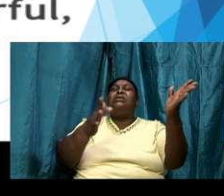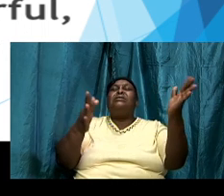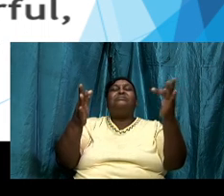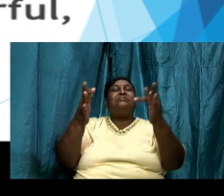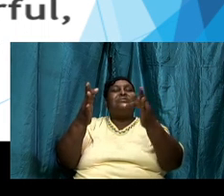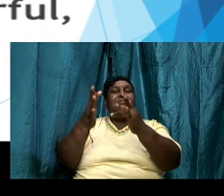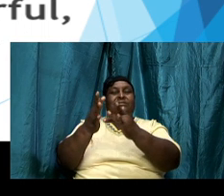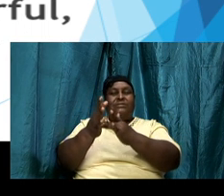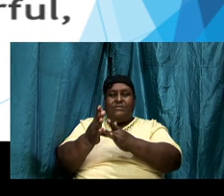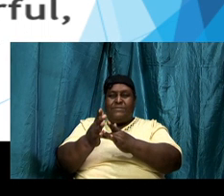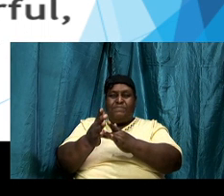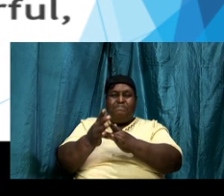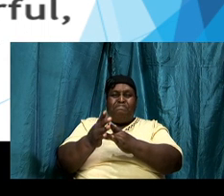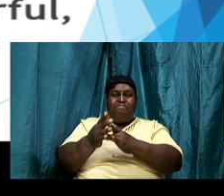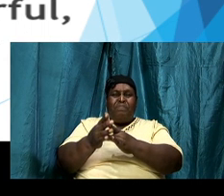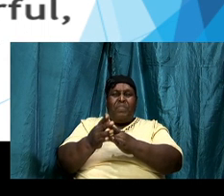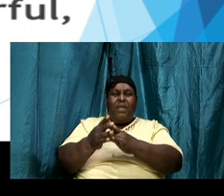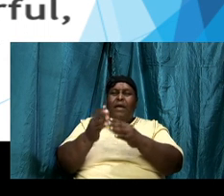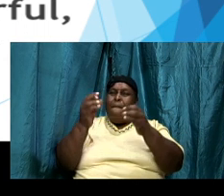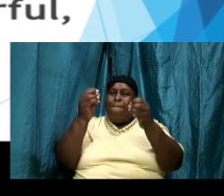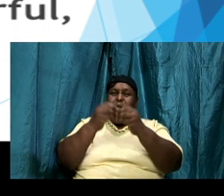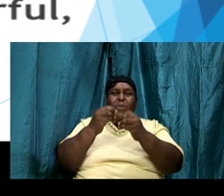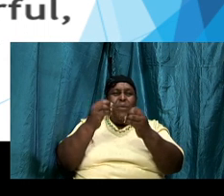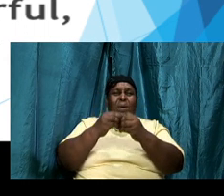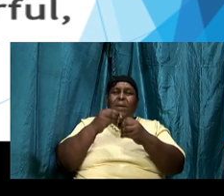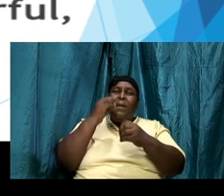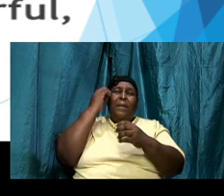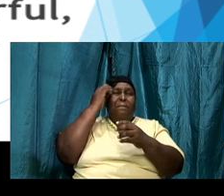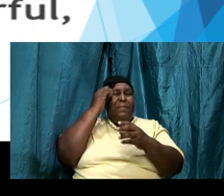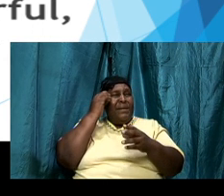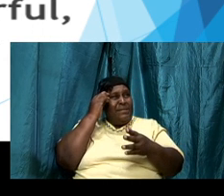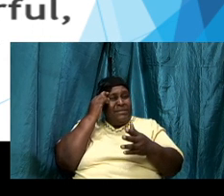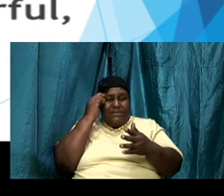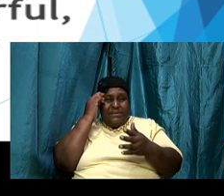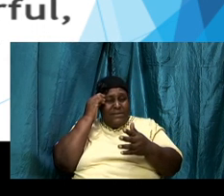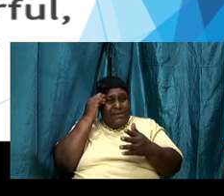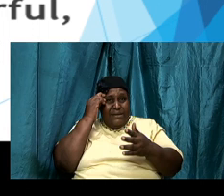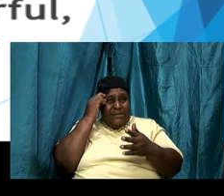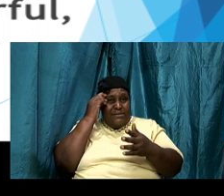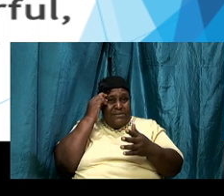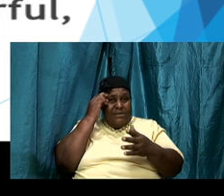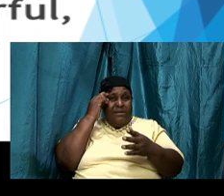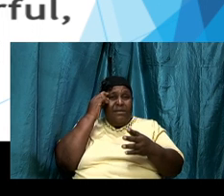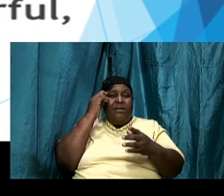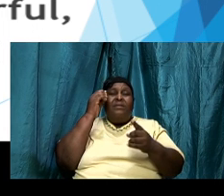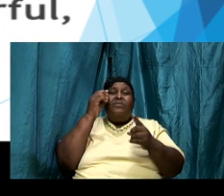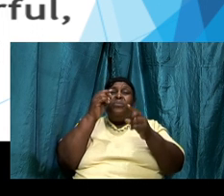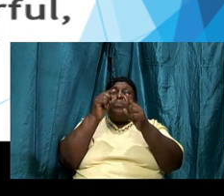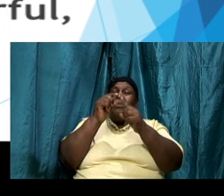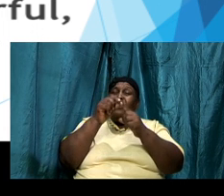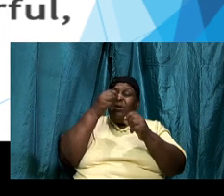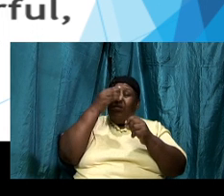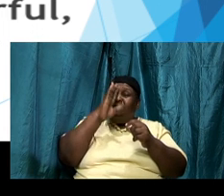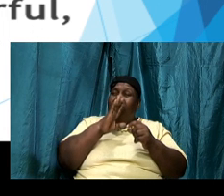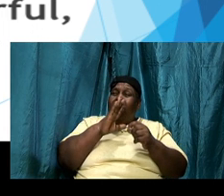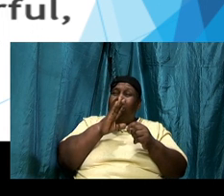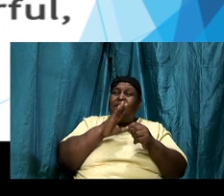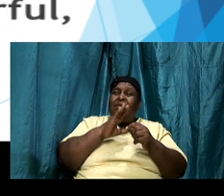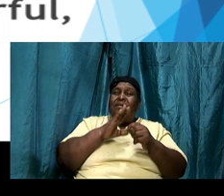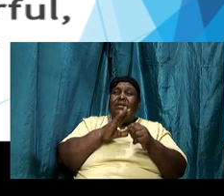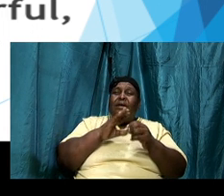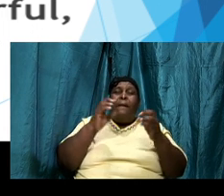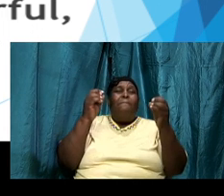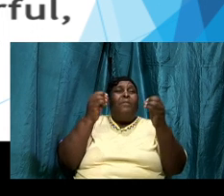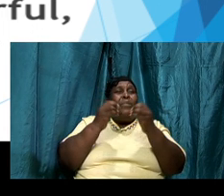more our hearts will be inclined brothers and sisters to worship and so we are